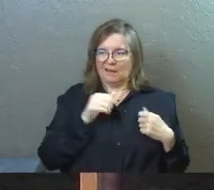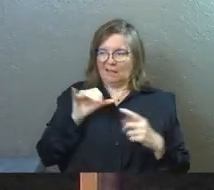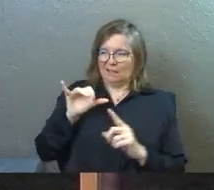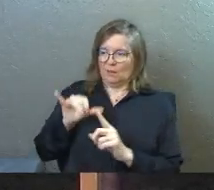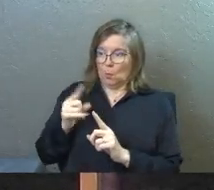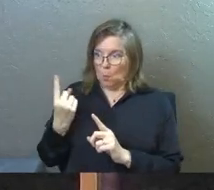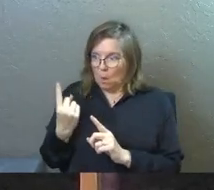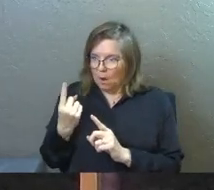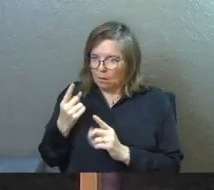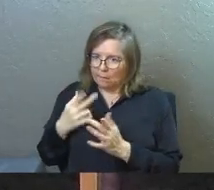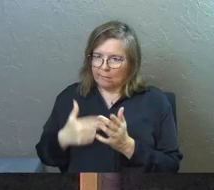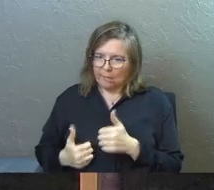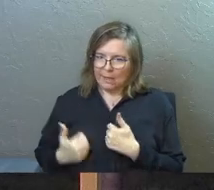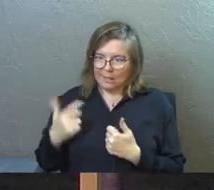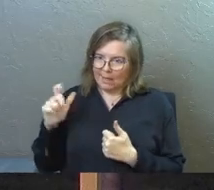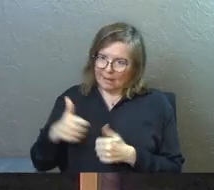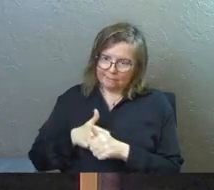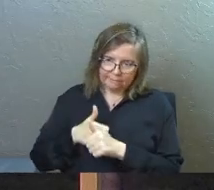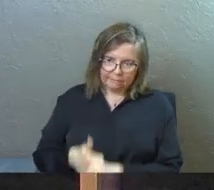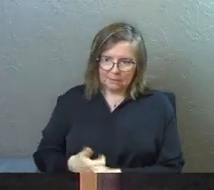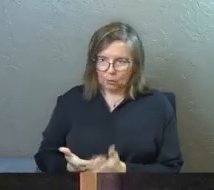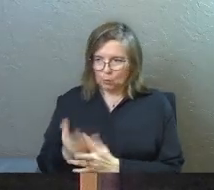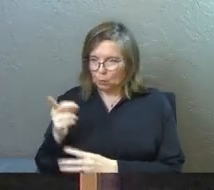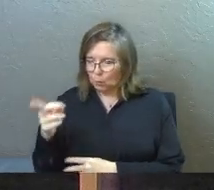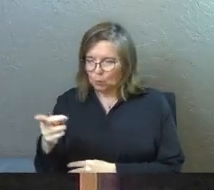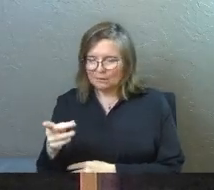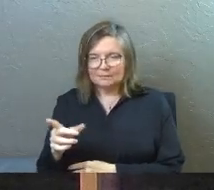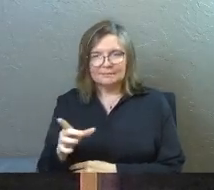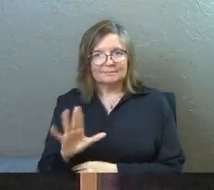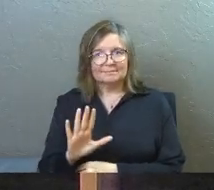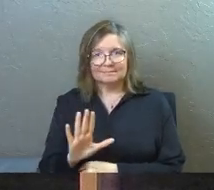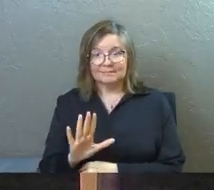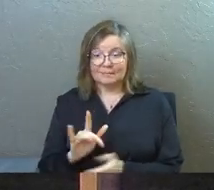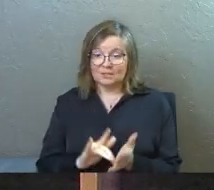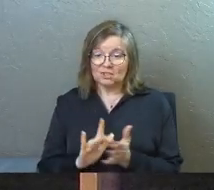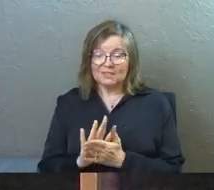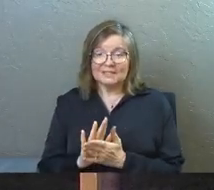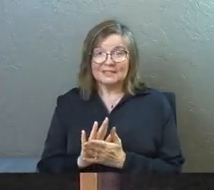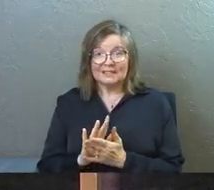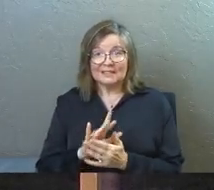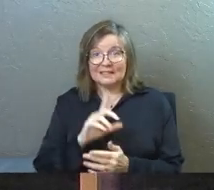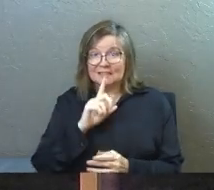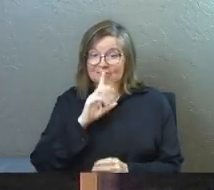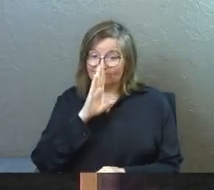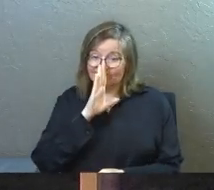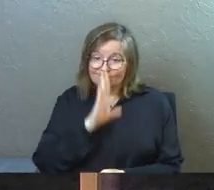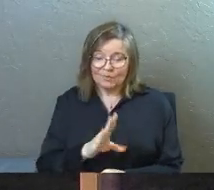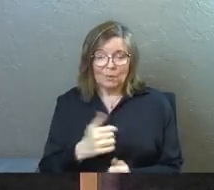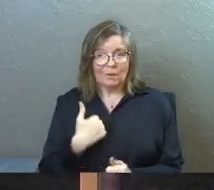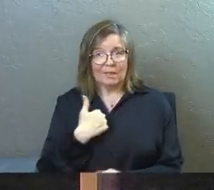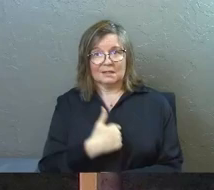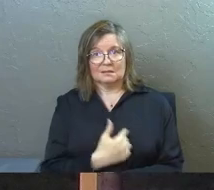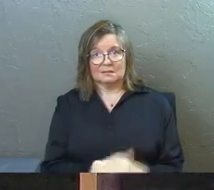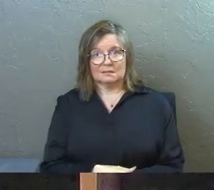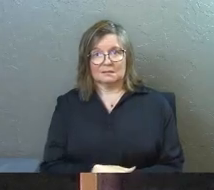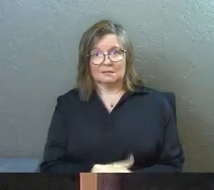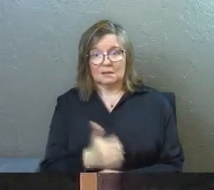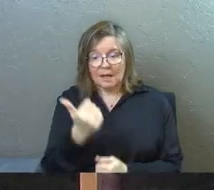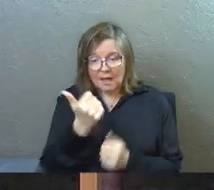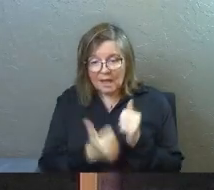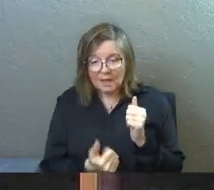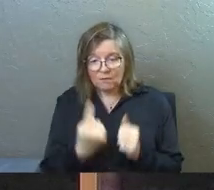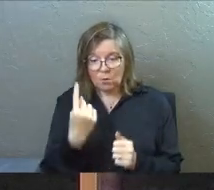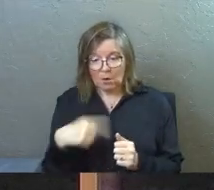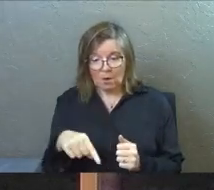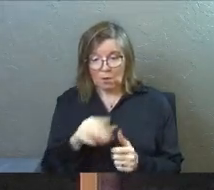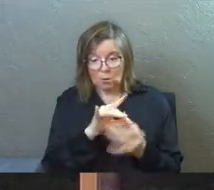life i.e. your life that I've got to live through you. But Jesus is absolute with us. Every